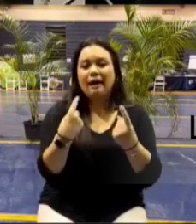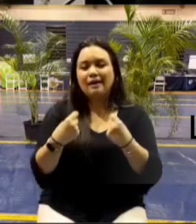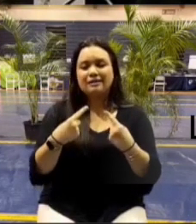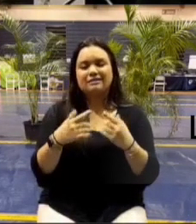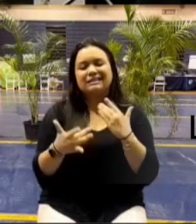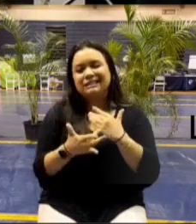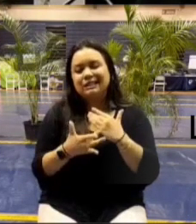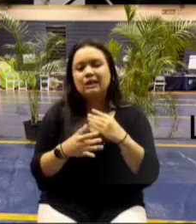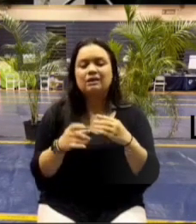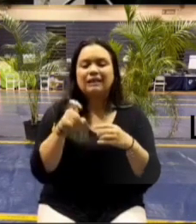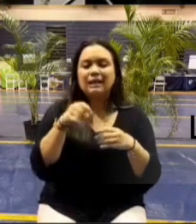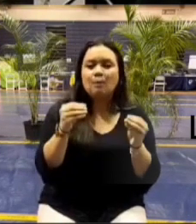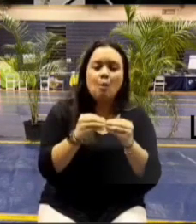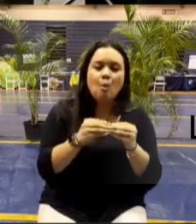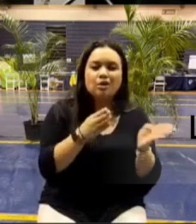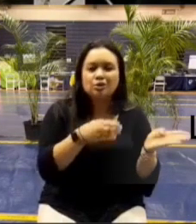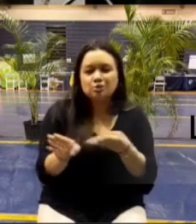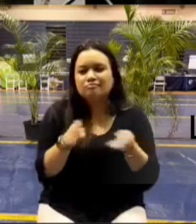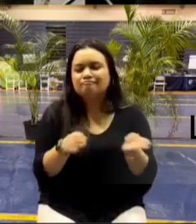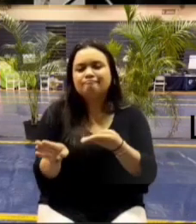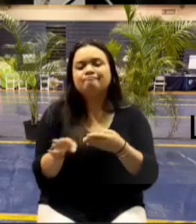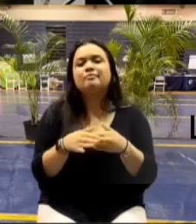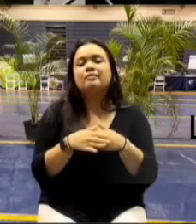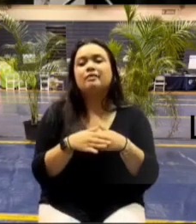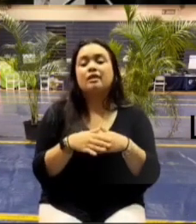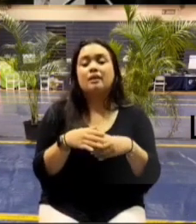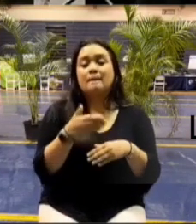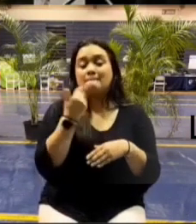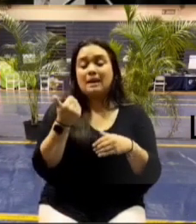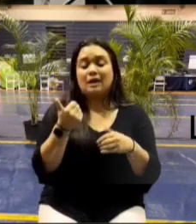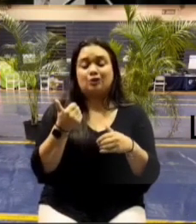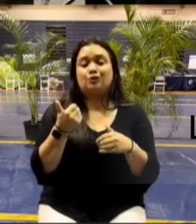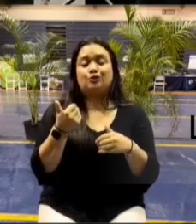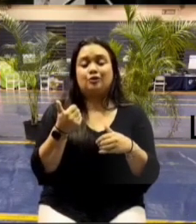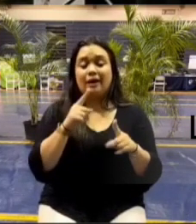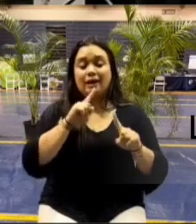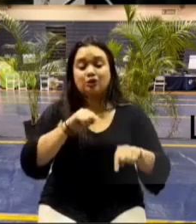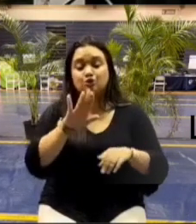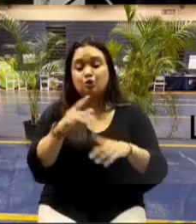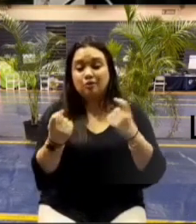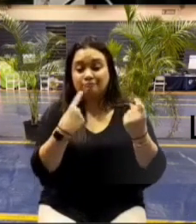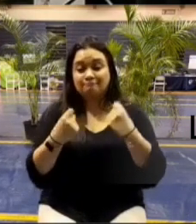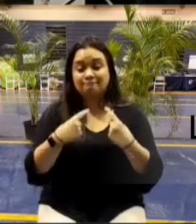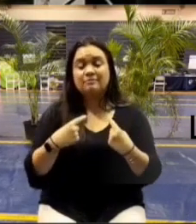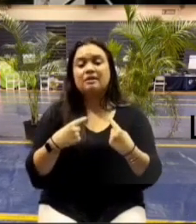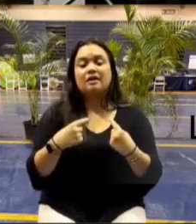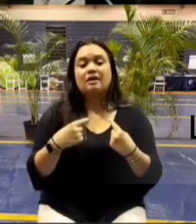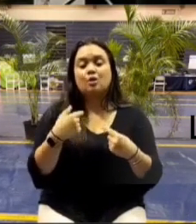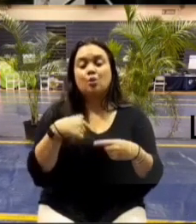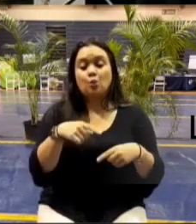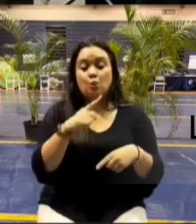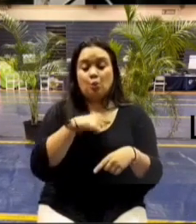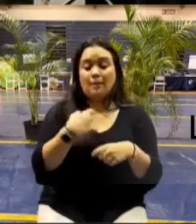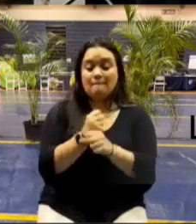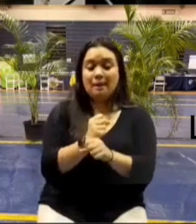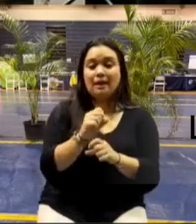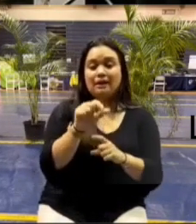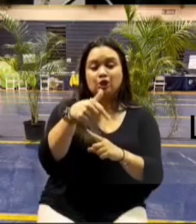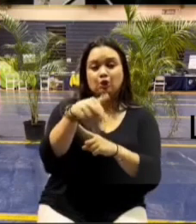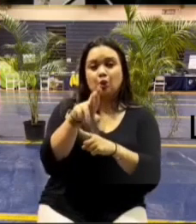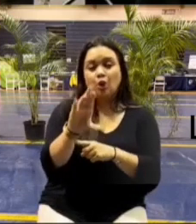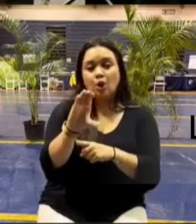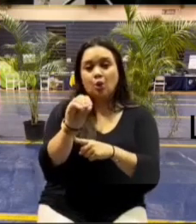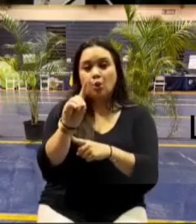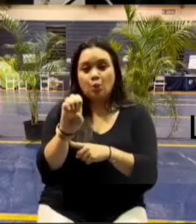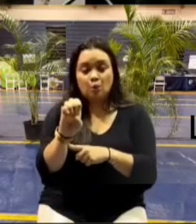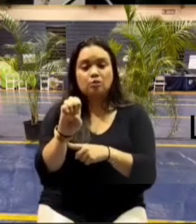sometimes need more coordination so to better be able to answer what you guys are asking we made this qr code the goal is to